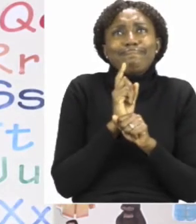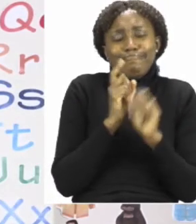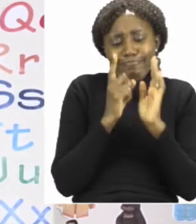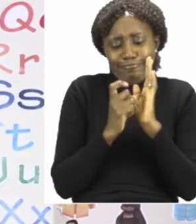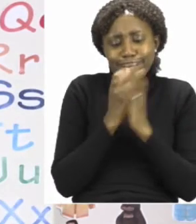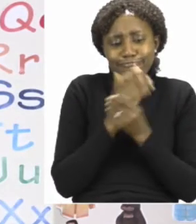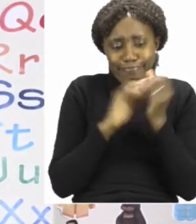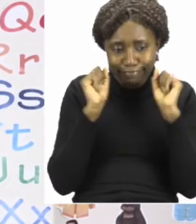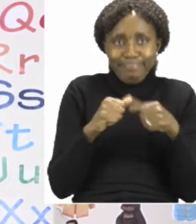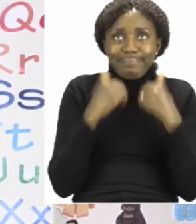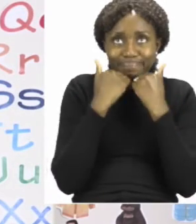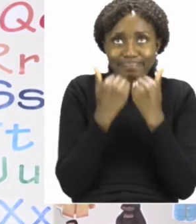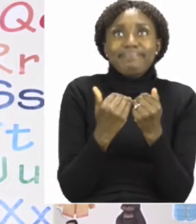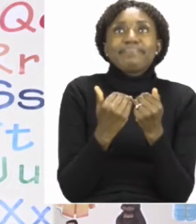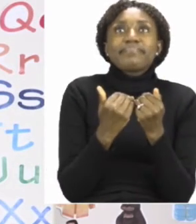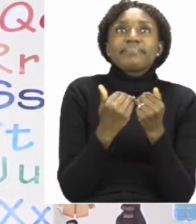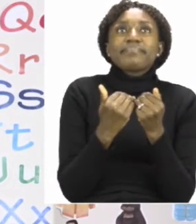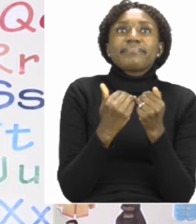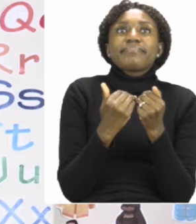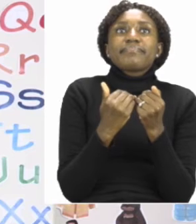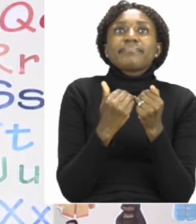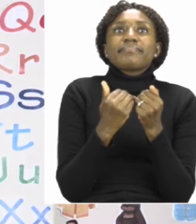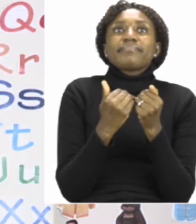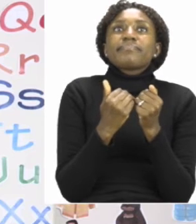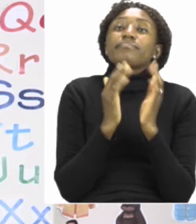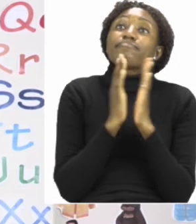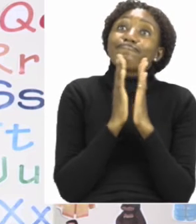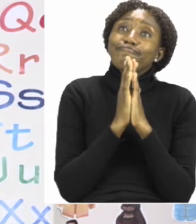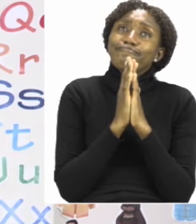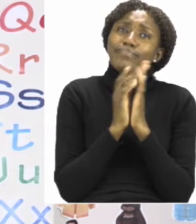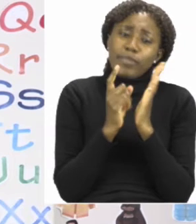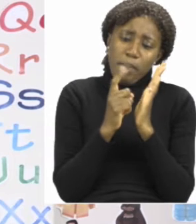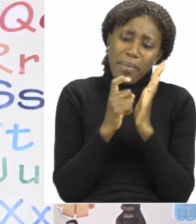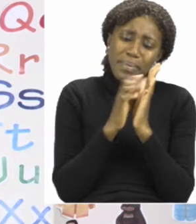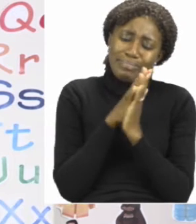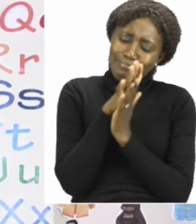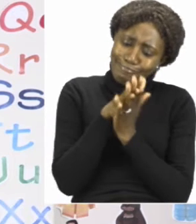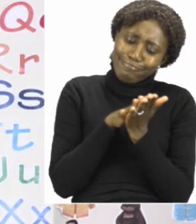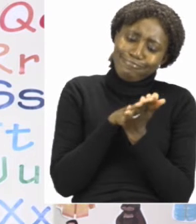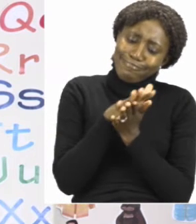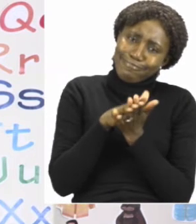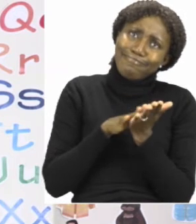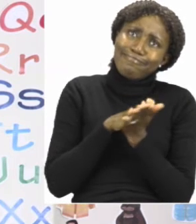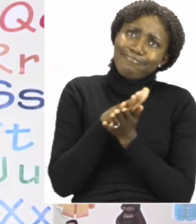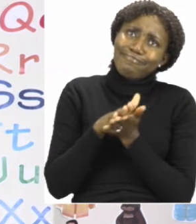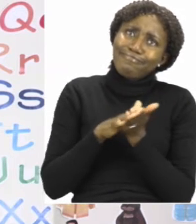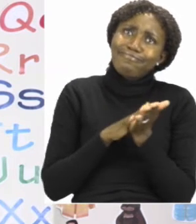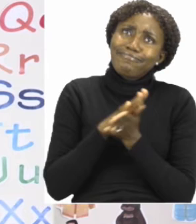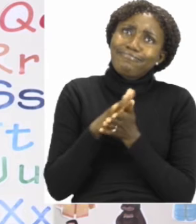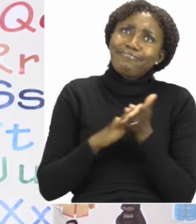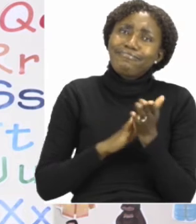to sanitize. Remember people make sure that you use a generous amount of sanitizer